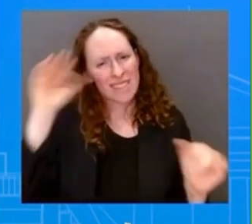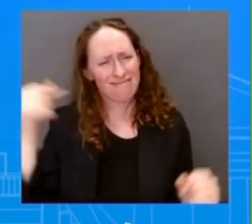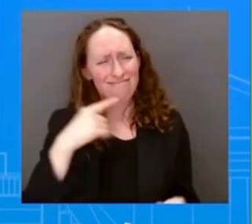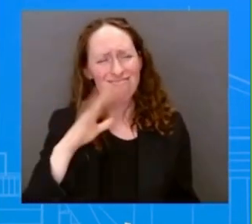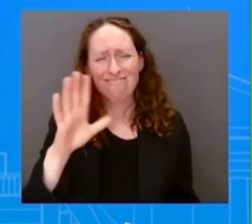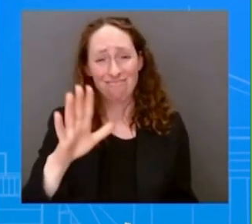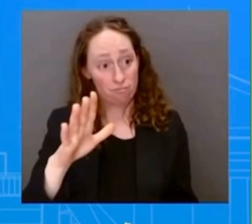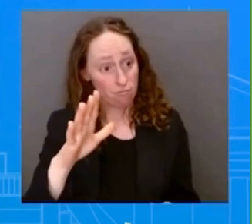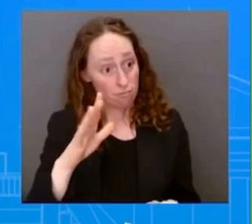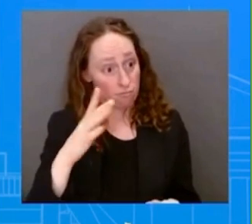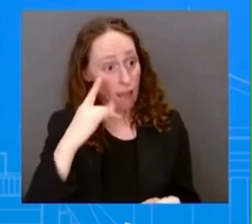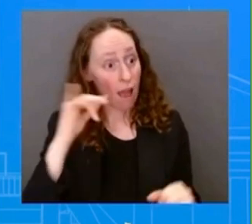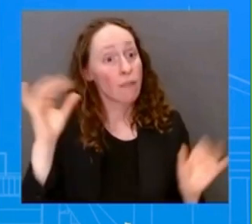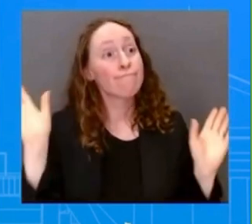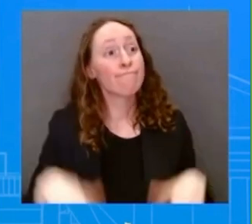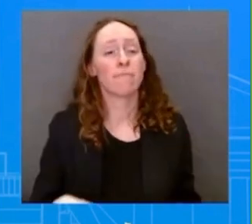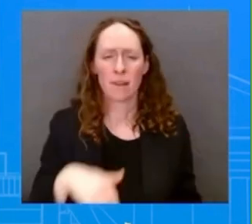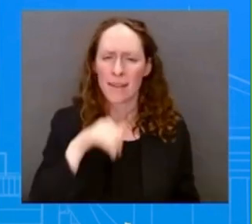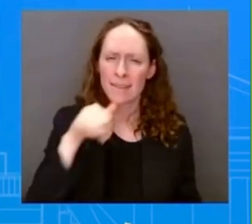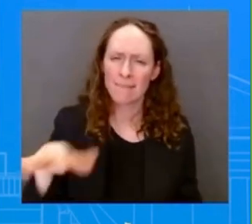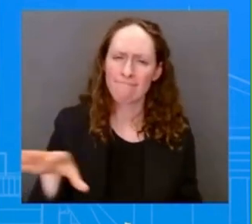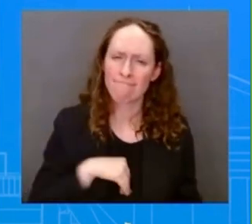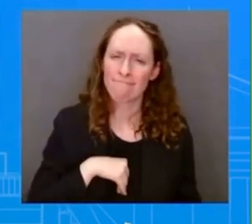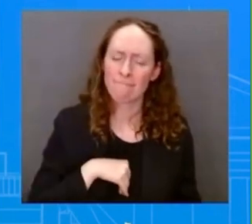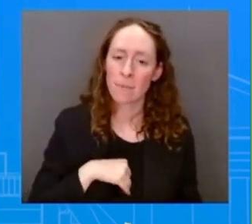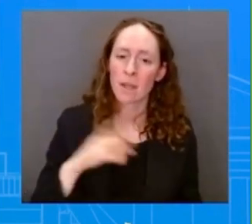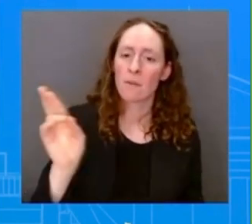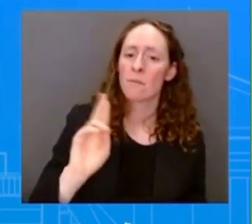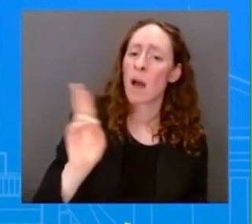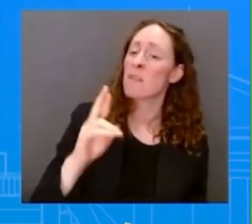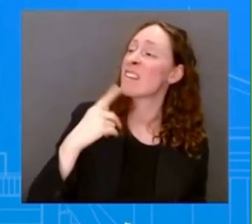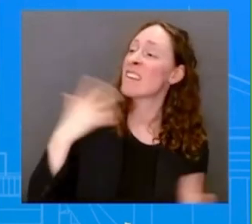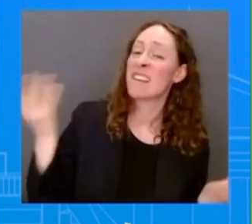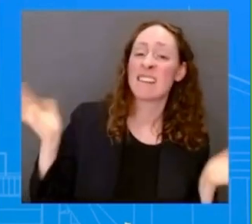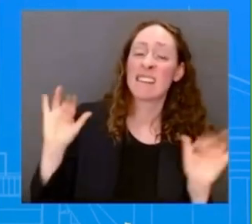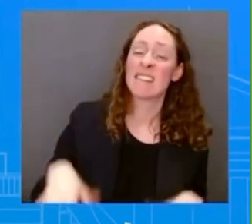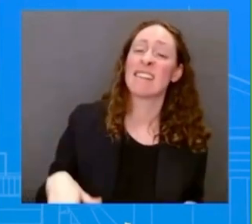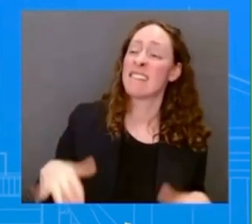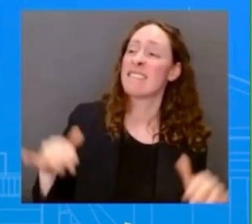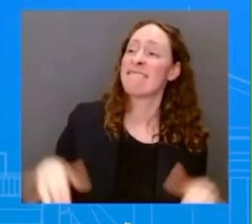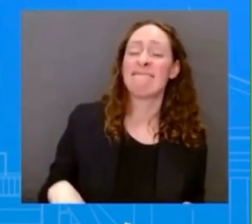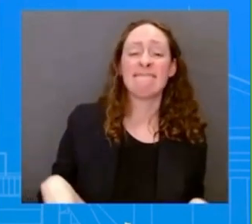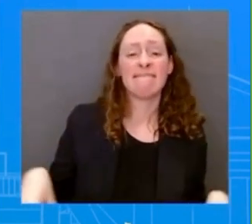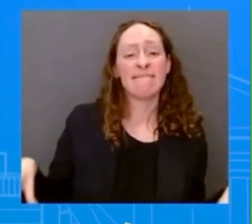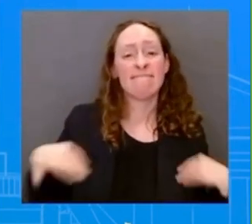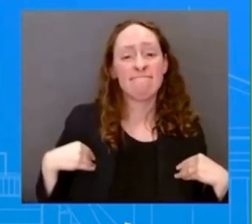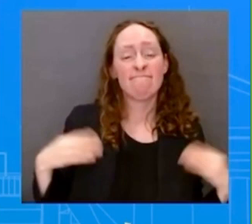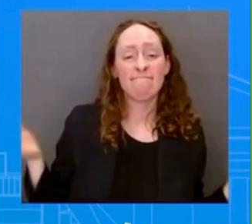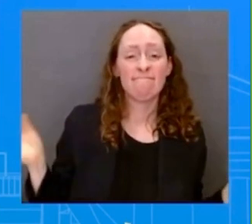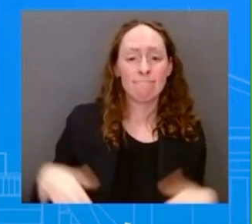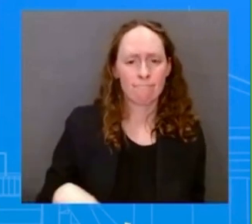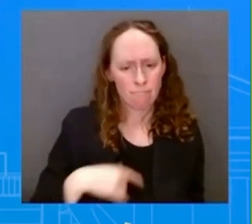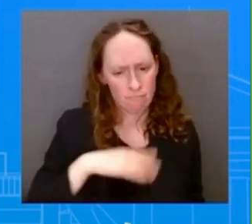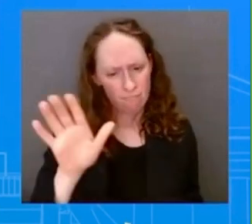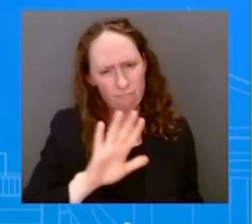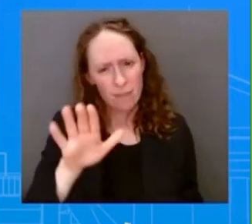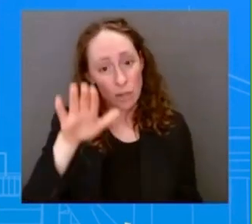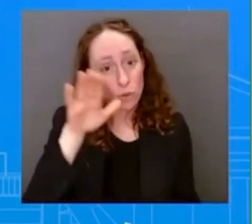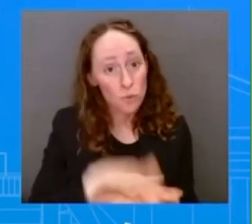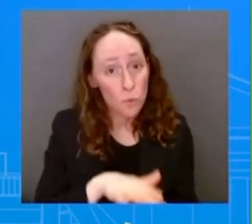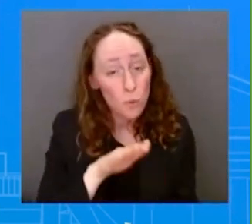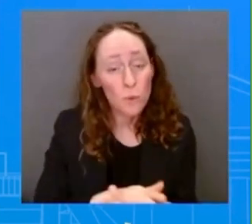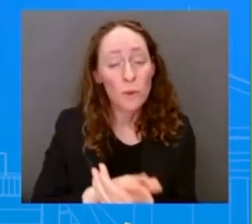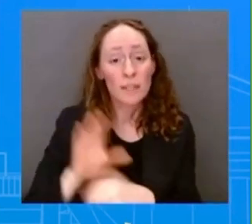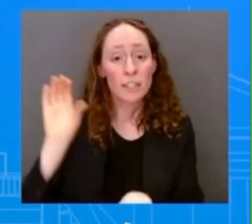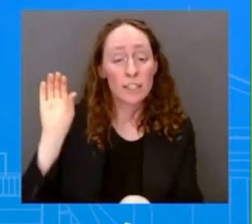there's nothing that we can do. Our schools, our churches, our places of worships have now become